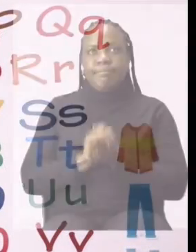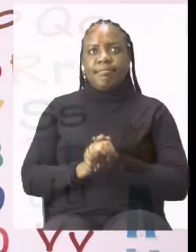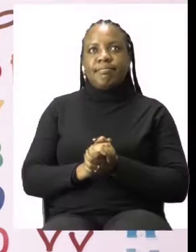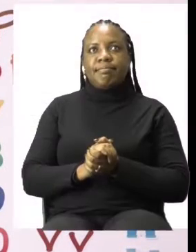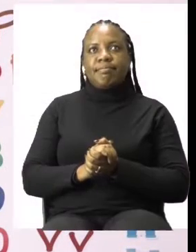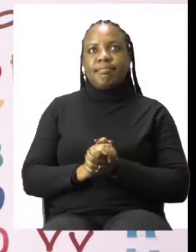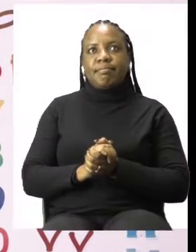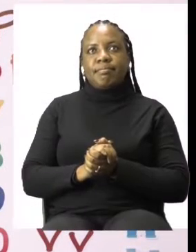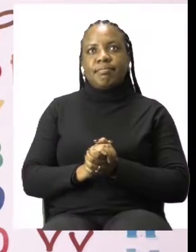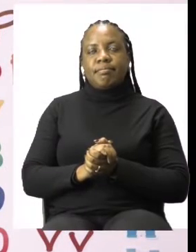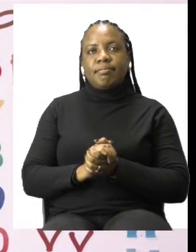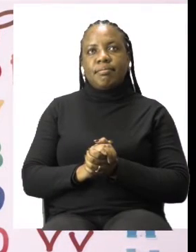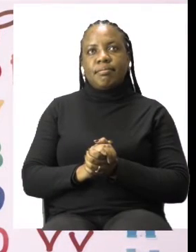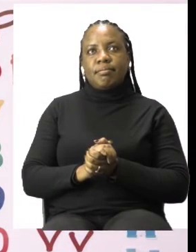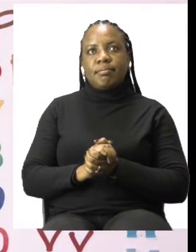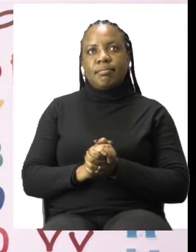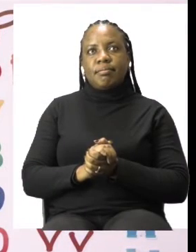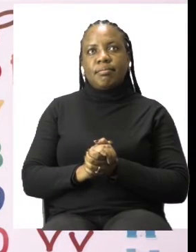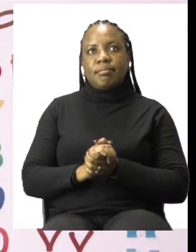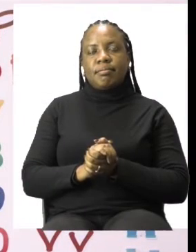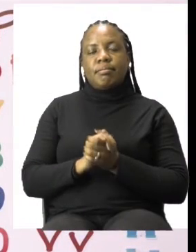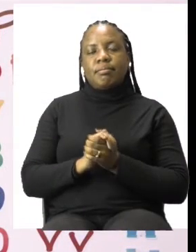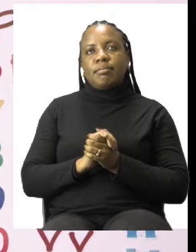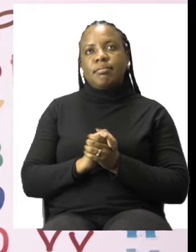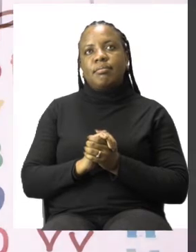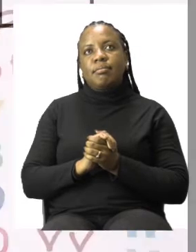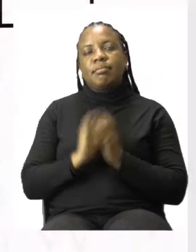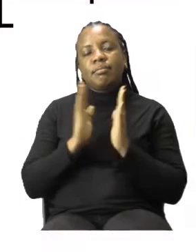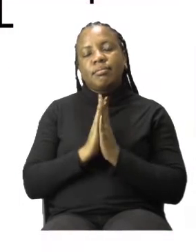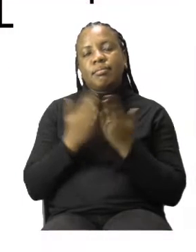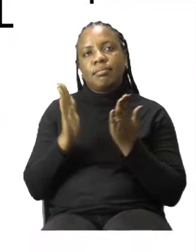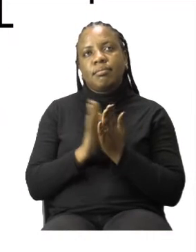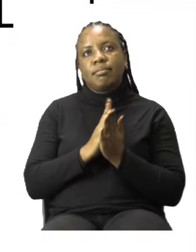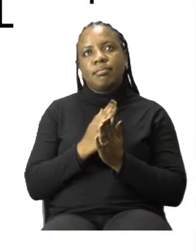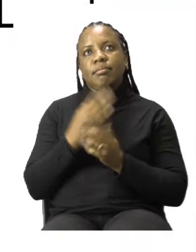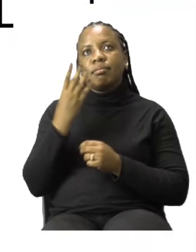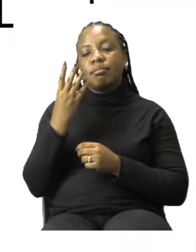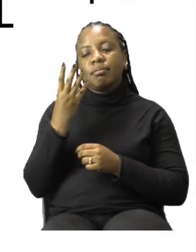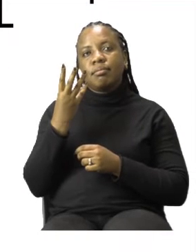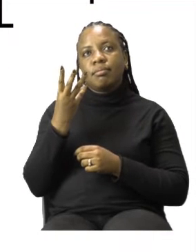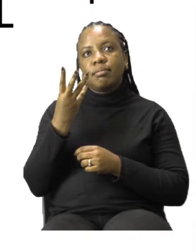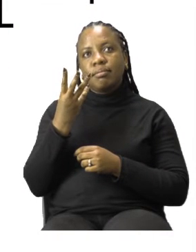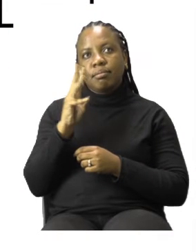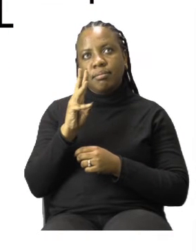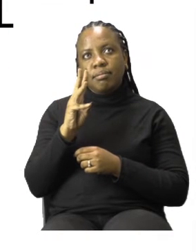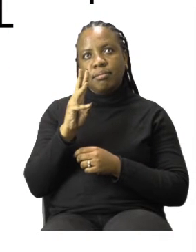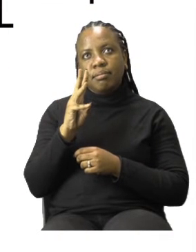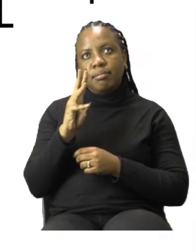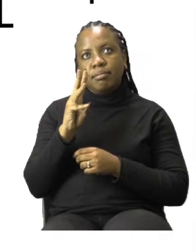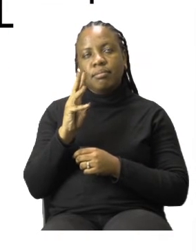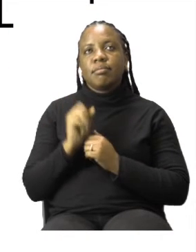Let's start our lesson boys and girls by going to page 6. On page 6 we are going to be doing